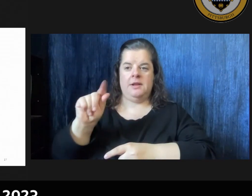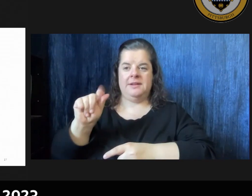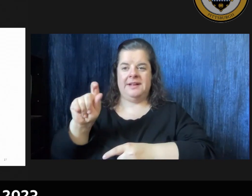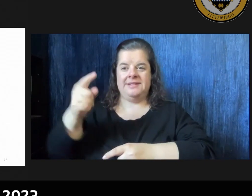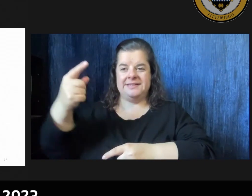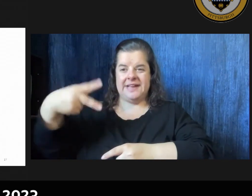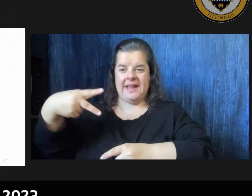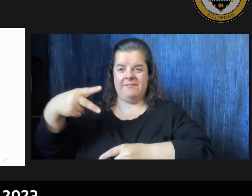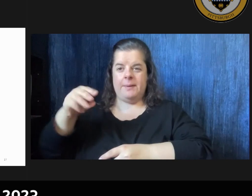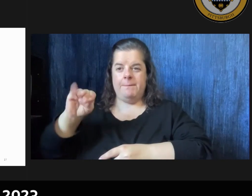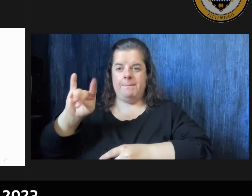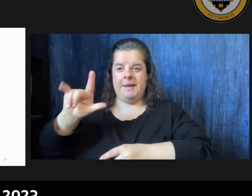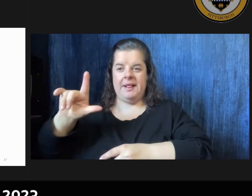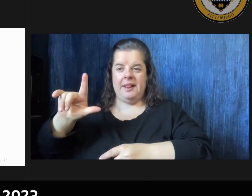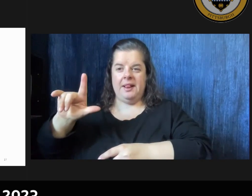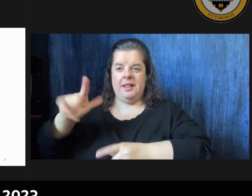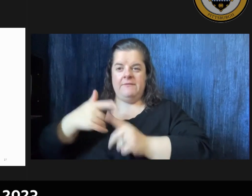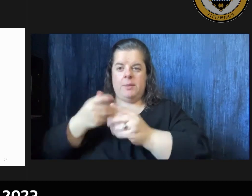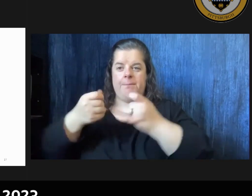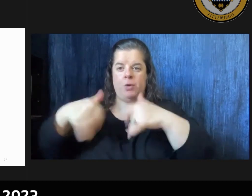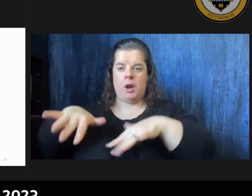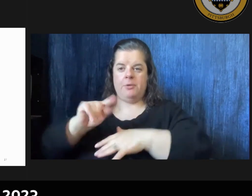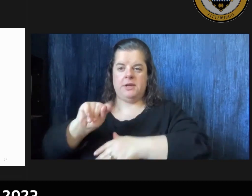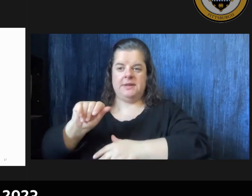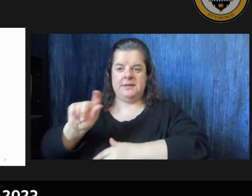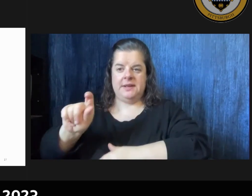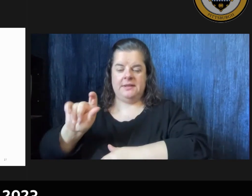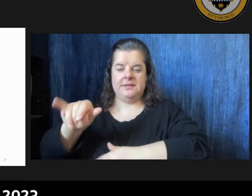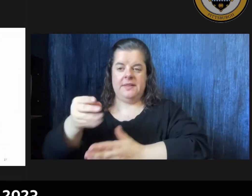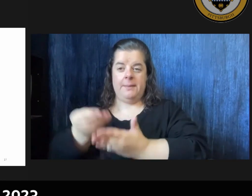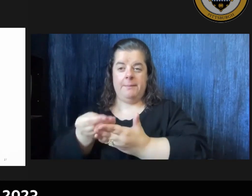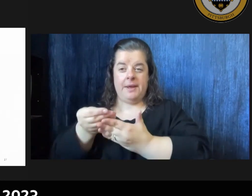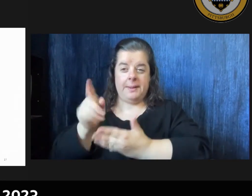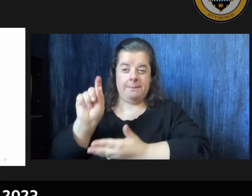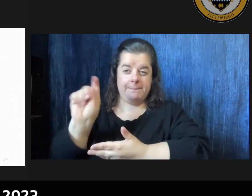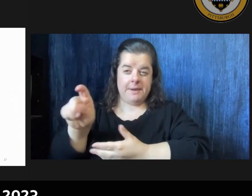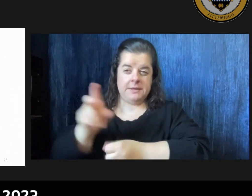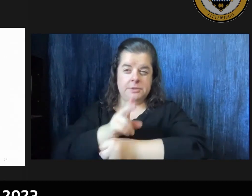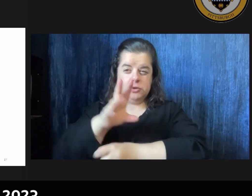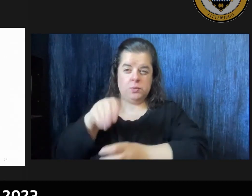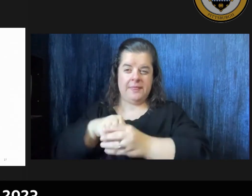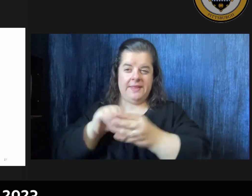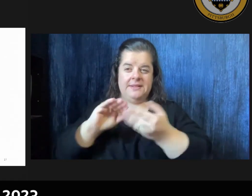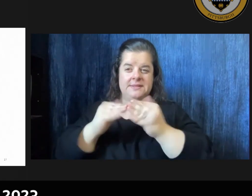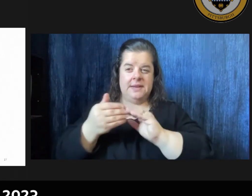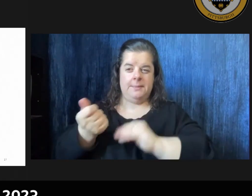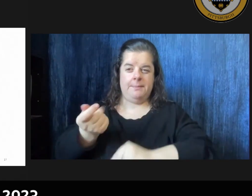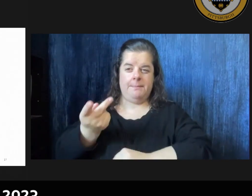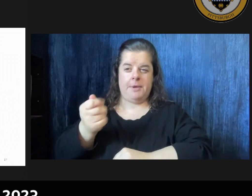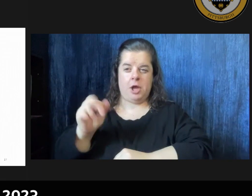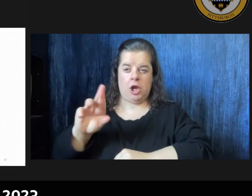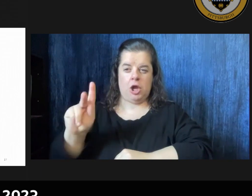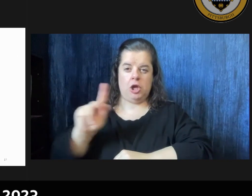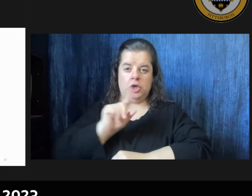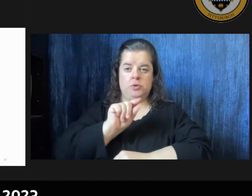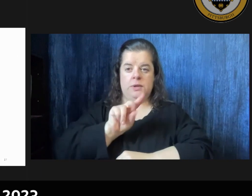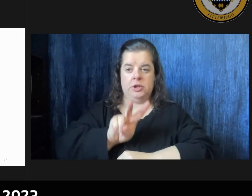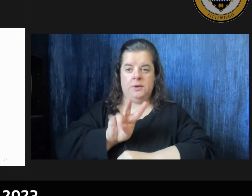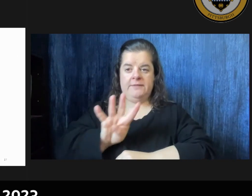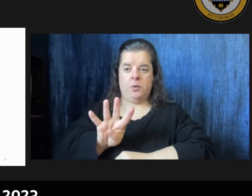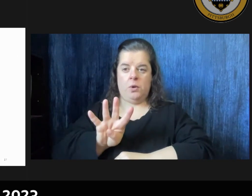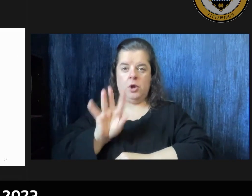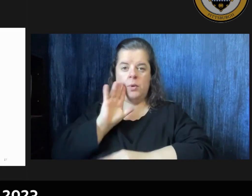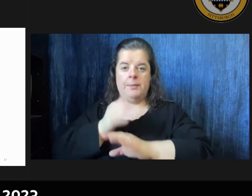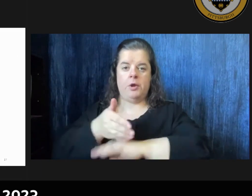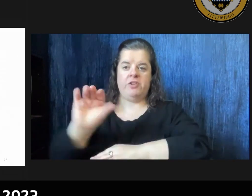of property taxes and that money must be used within city parks in 2024 there will be just over